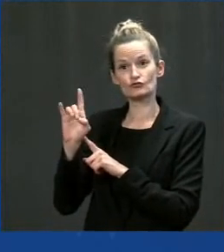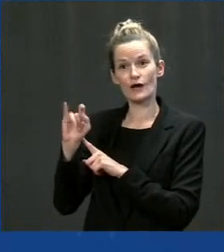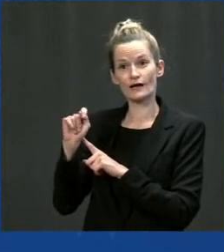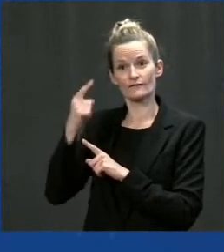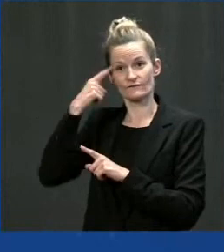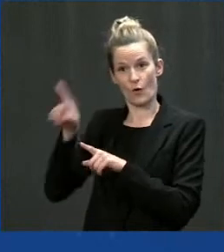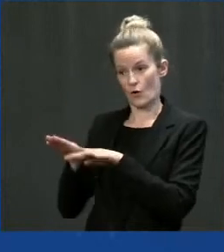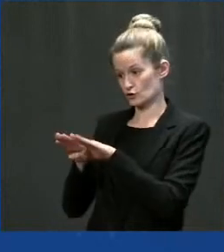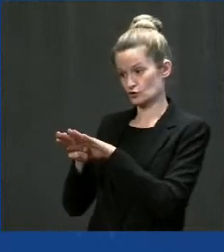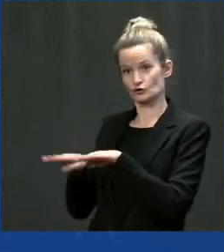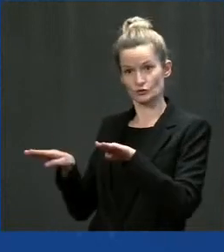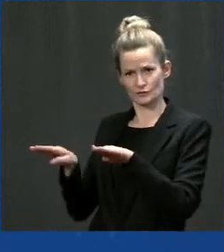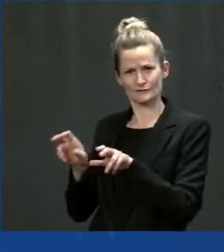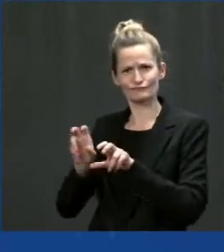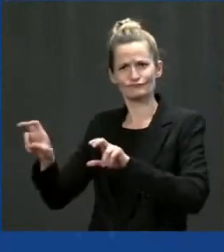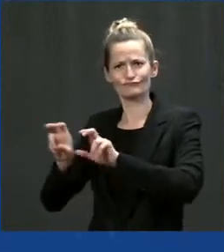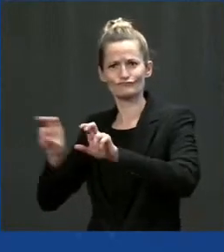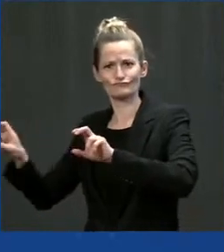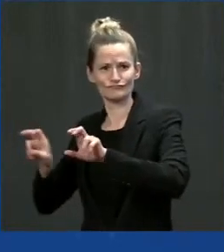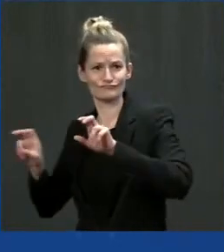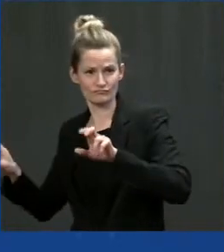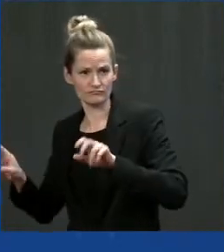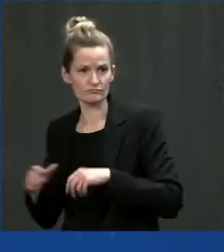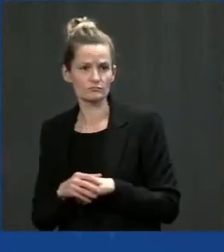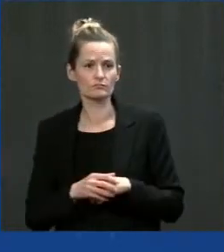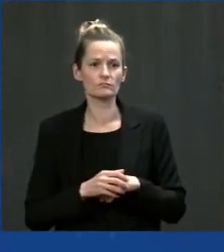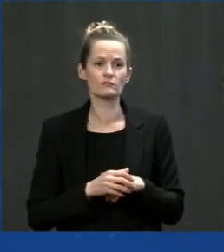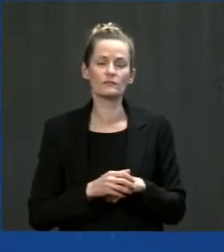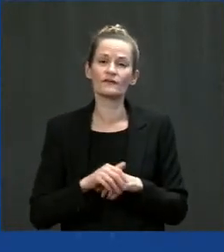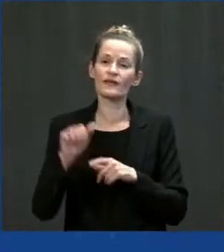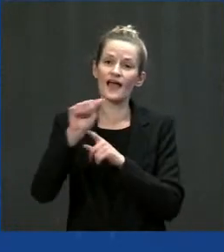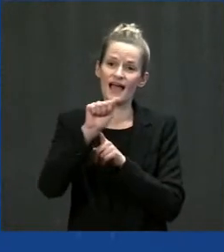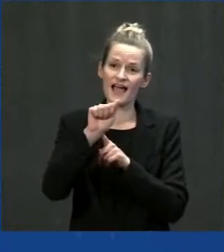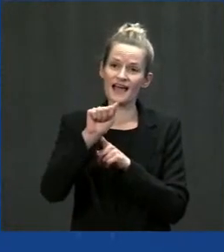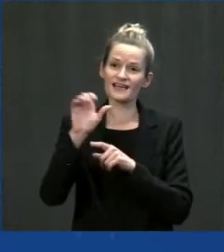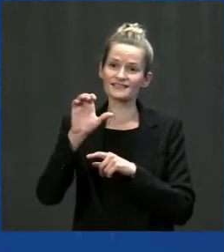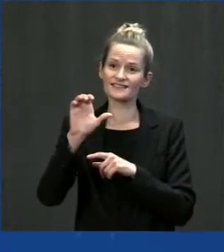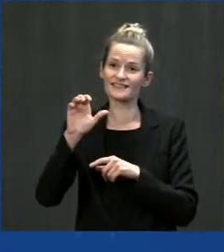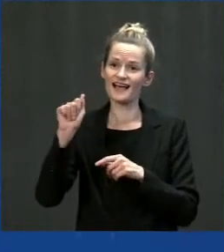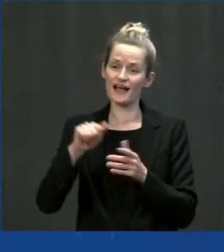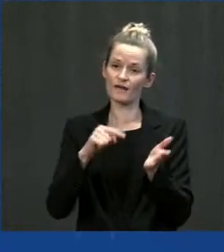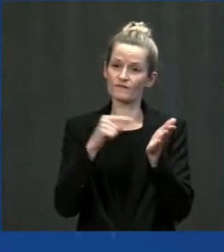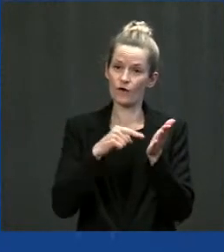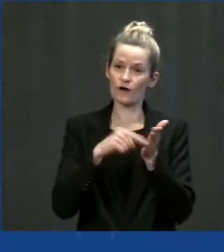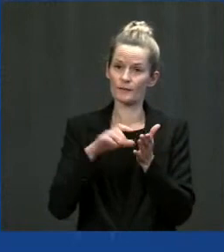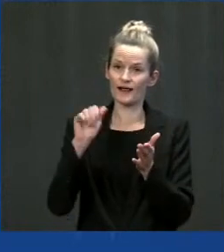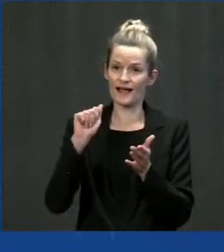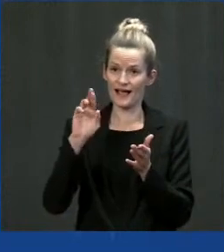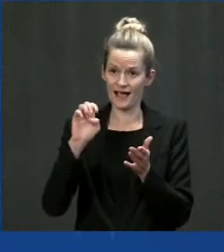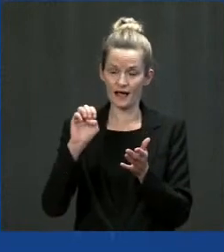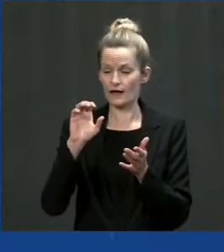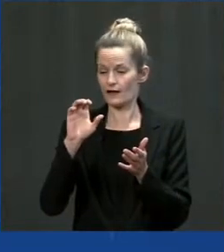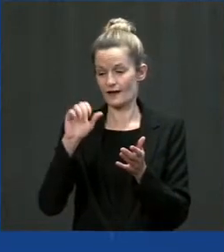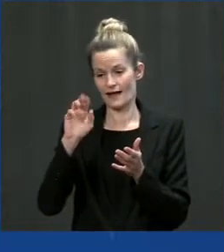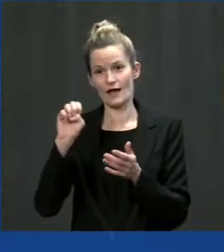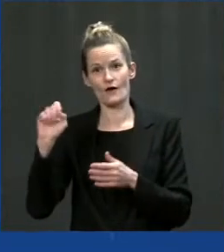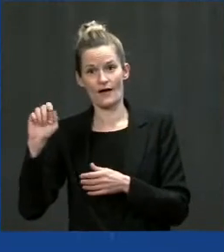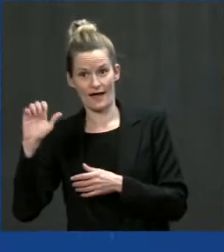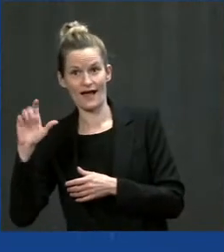Act, we're covering more people and we're able to do it at lower premiums by up to 40 percent.